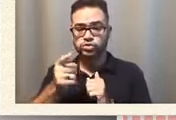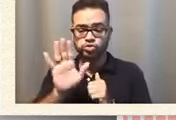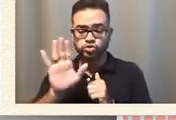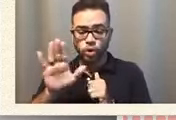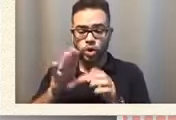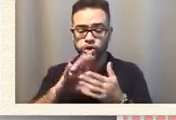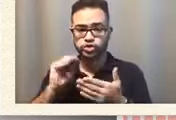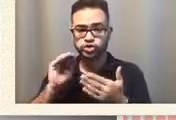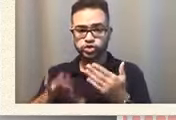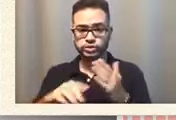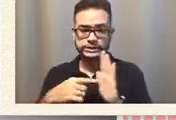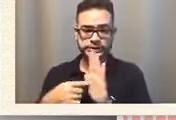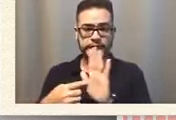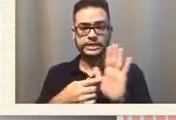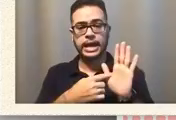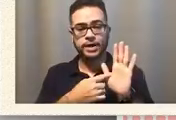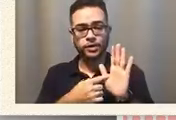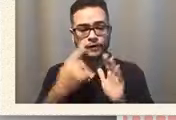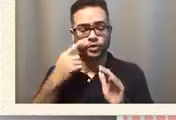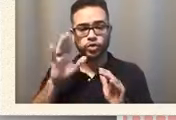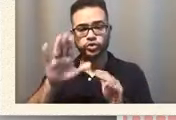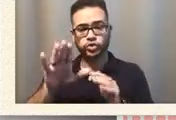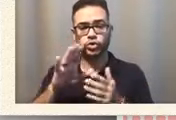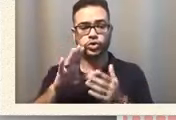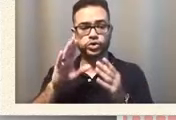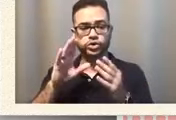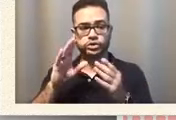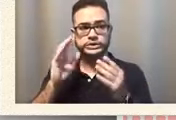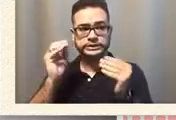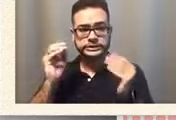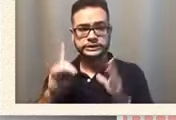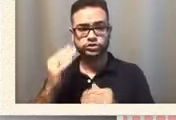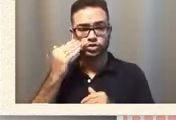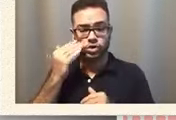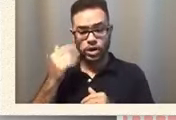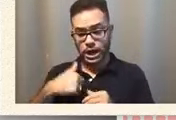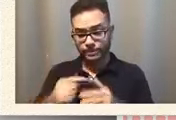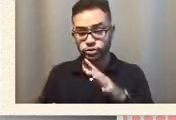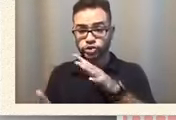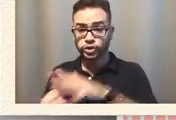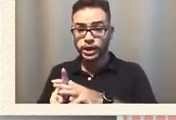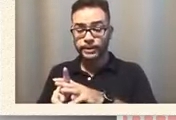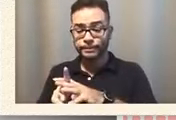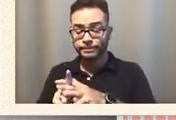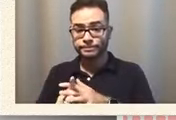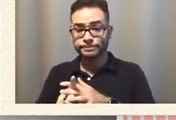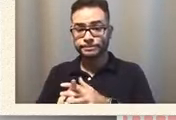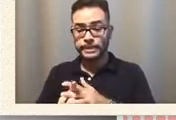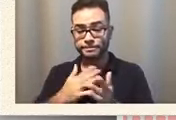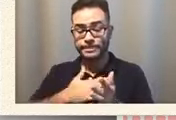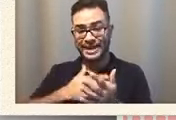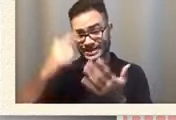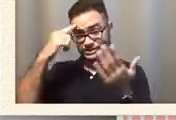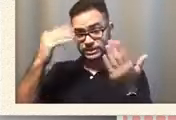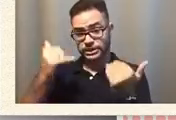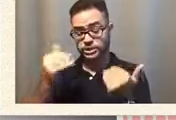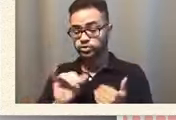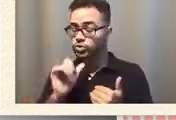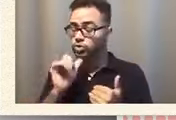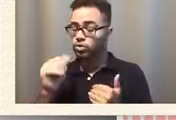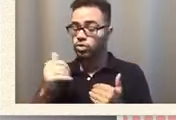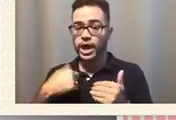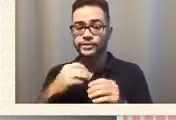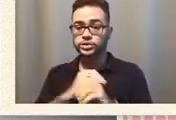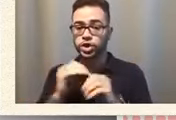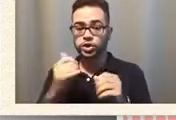knows that i'm showing up and then my expectations also there's nothing wrong with having expectations from the